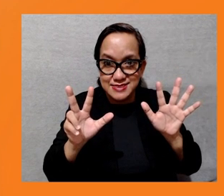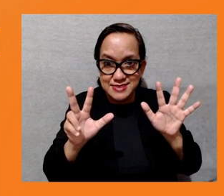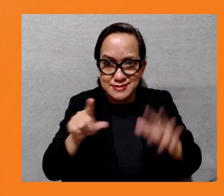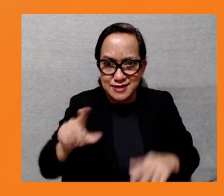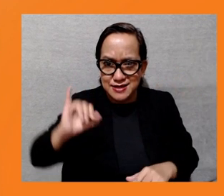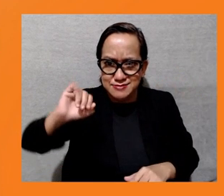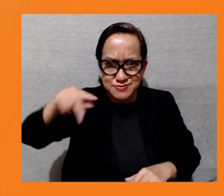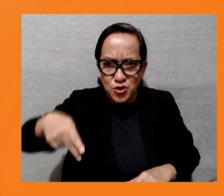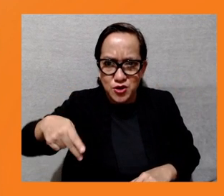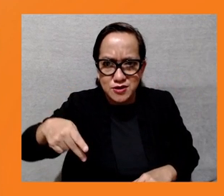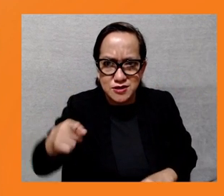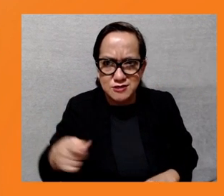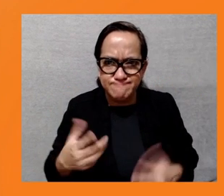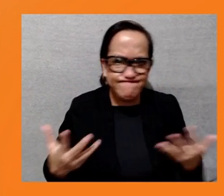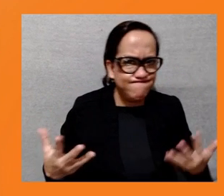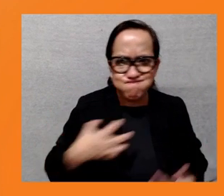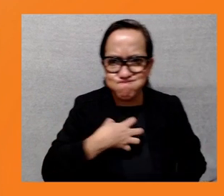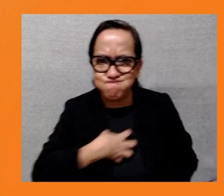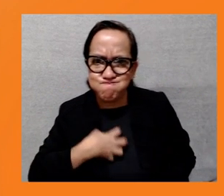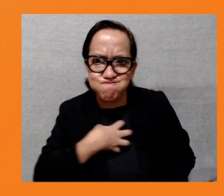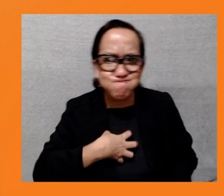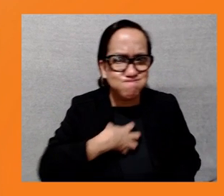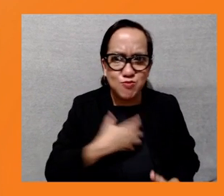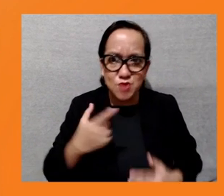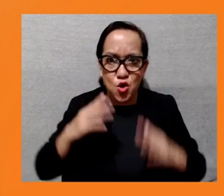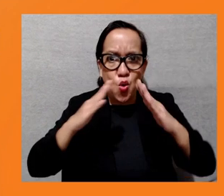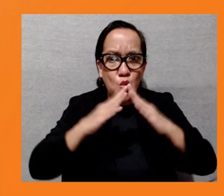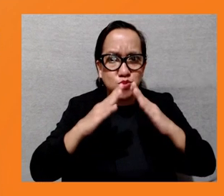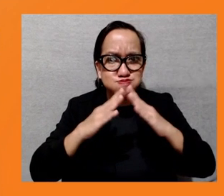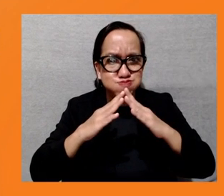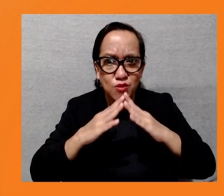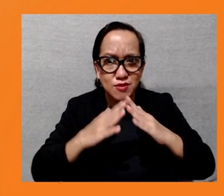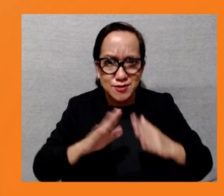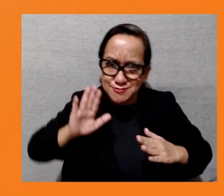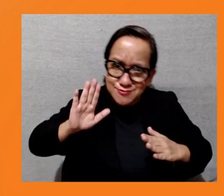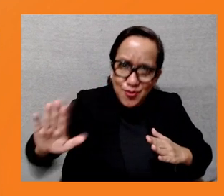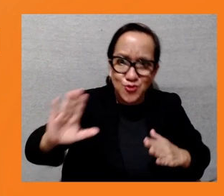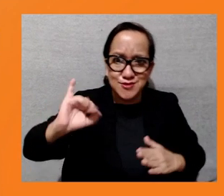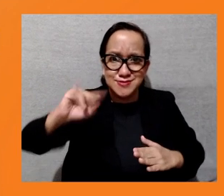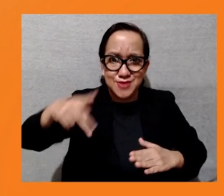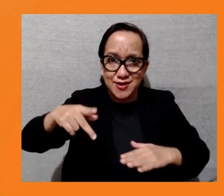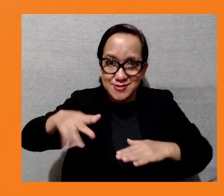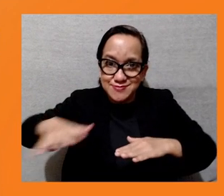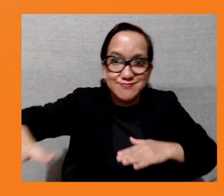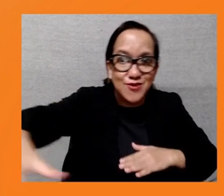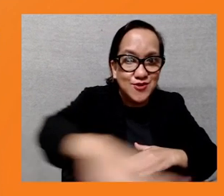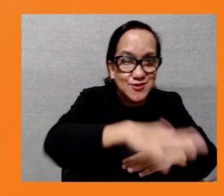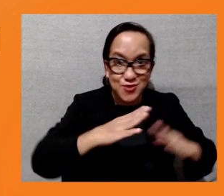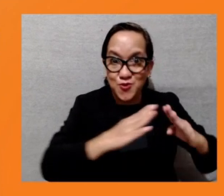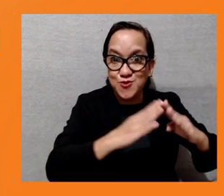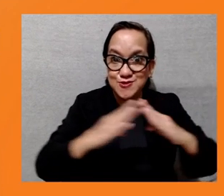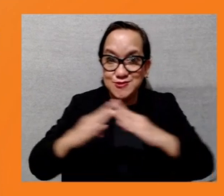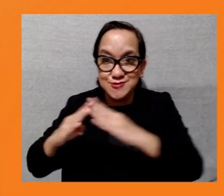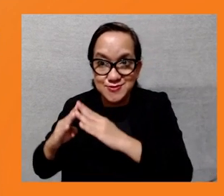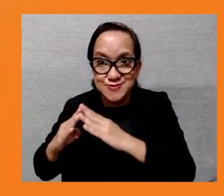indigenous peoples are connected with land, territory, river, and resources. But the RIP has mentioned that the land affected by the project do not comprise